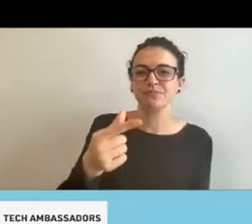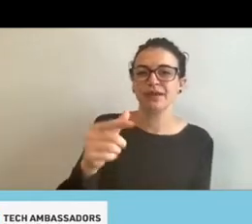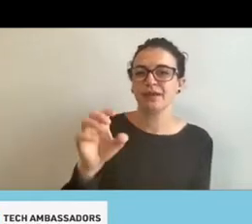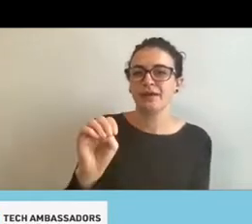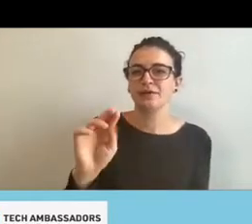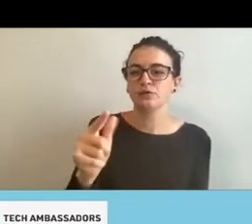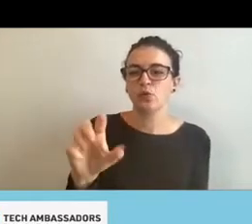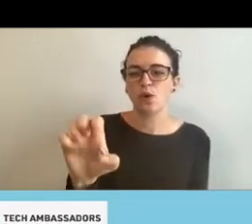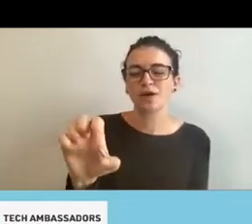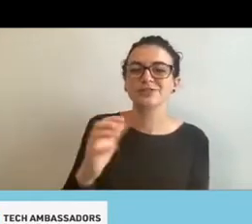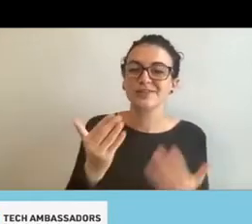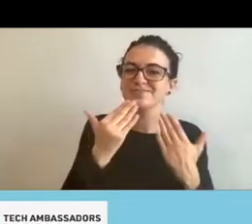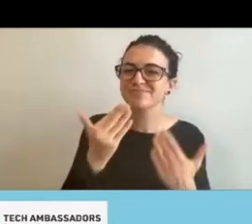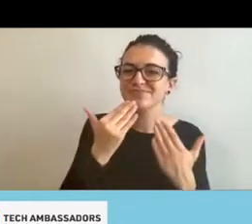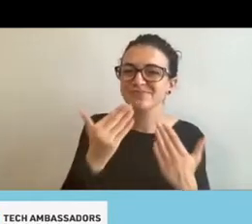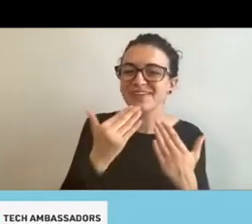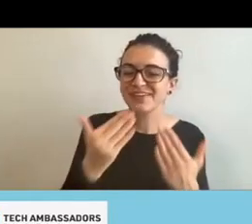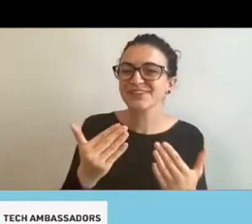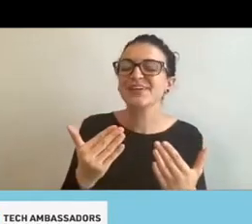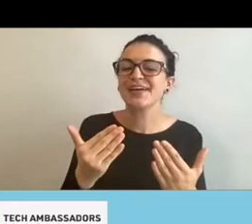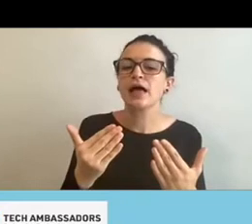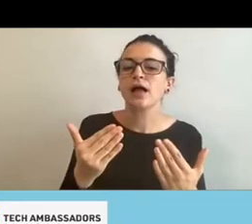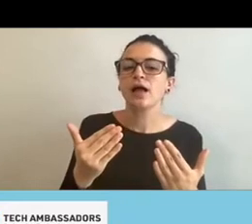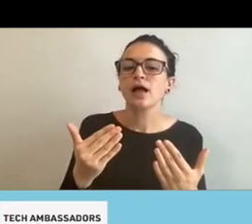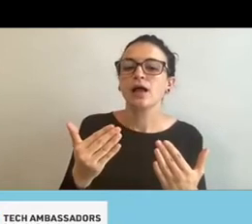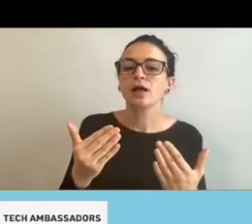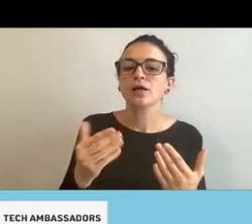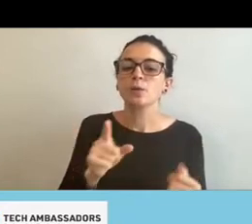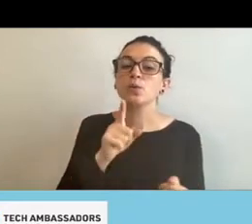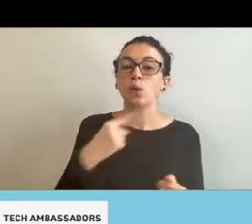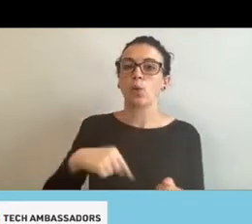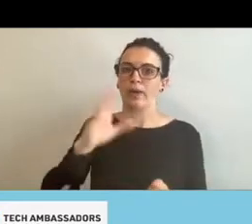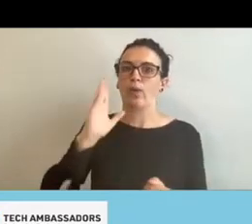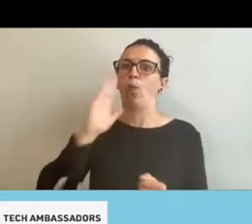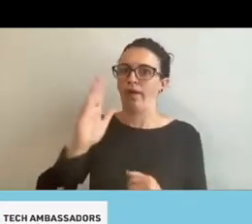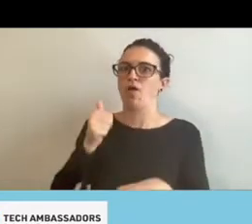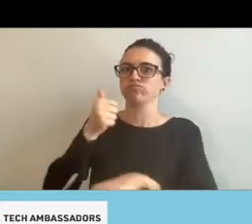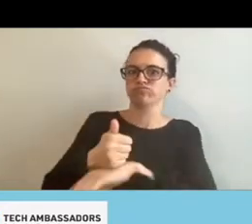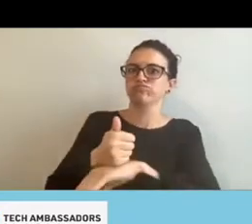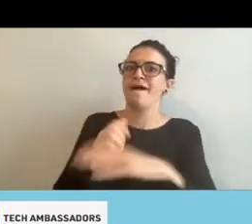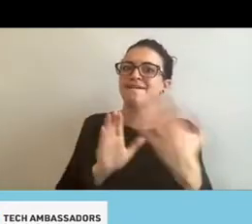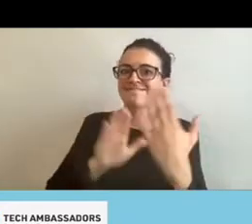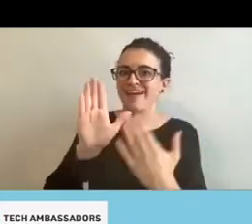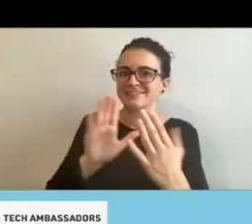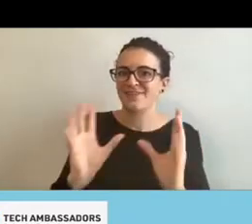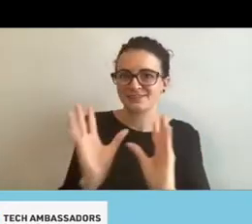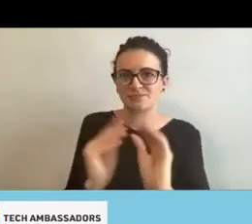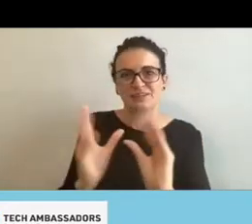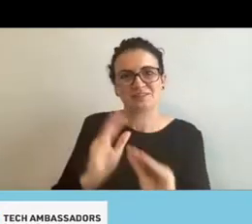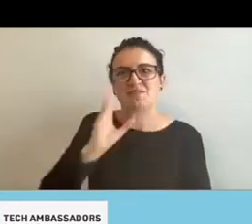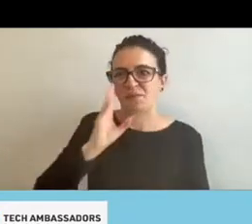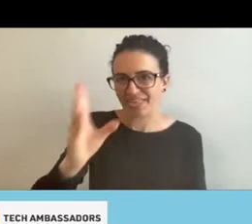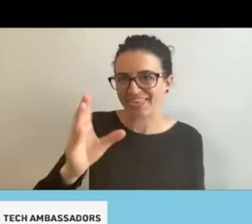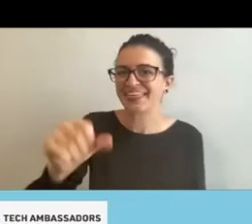Well, I mean, I'll echo that. I haven't said that myself yet, but, uh, that we're going to make that happen. Not sure exactly how or when yet,